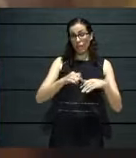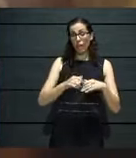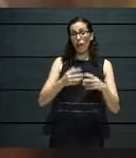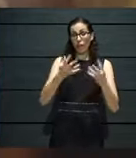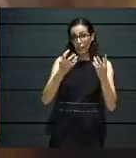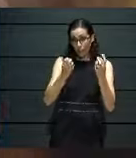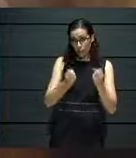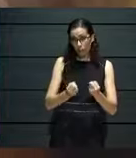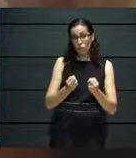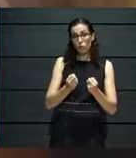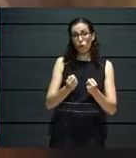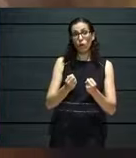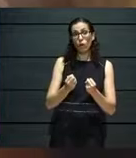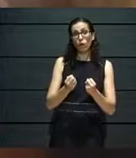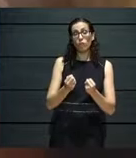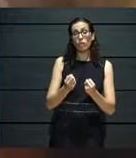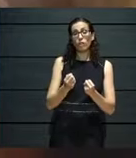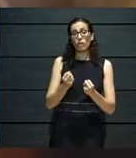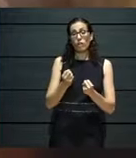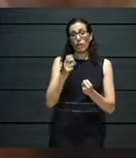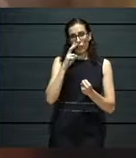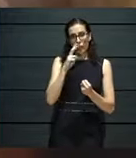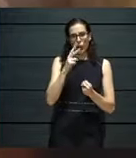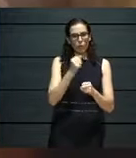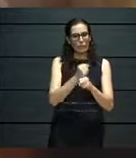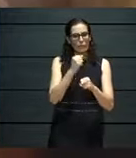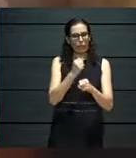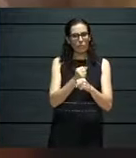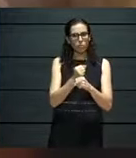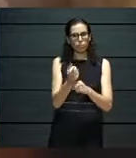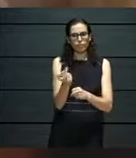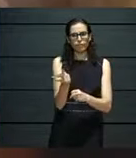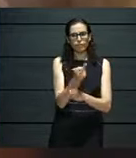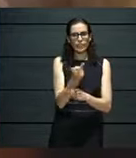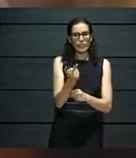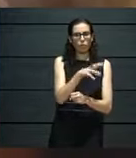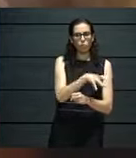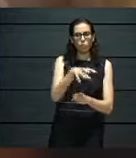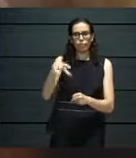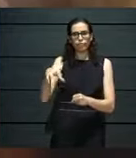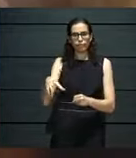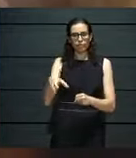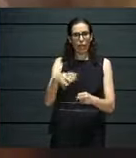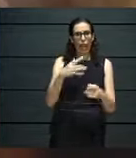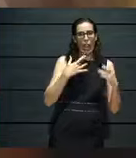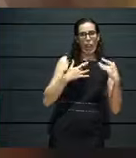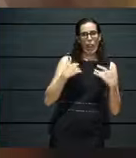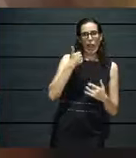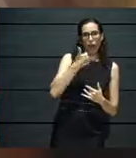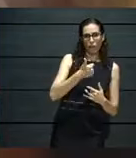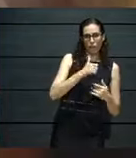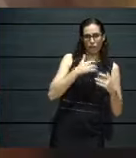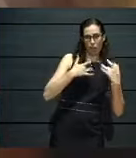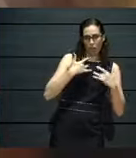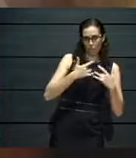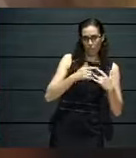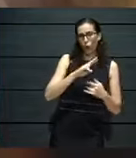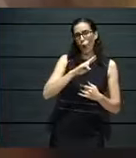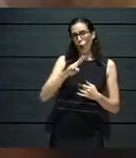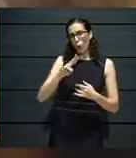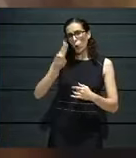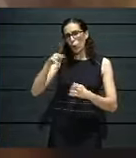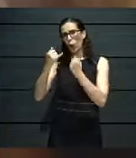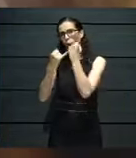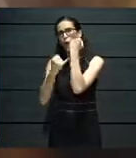in a hybrid way, something which could happen live, but also virtually. And